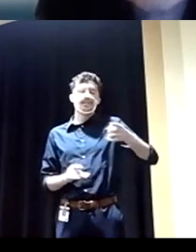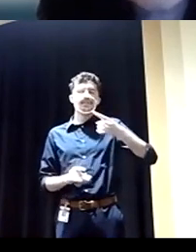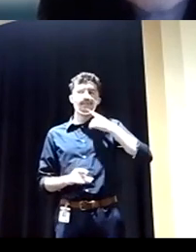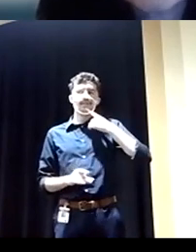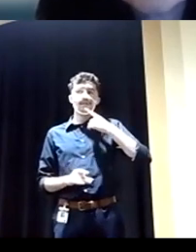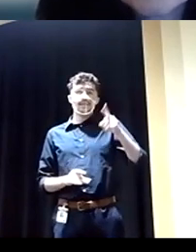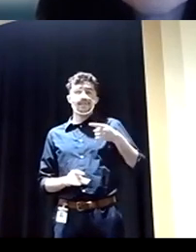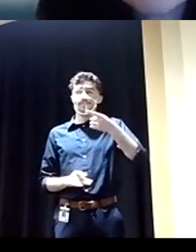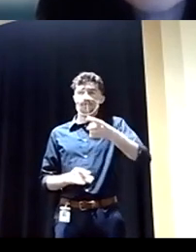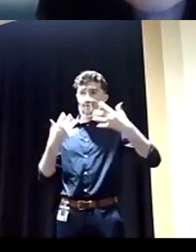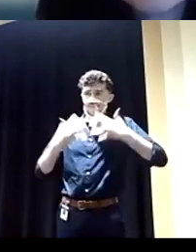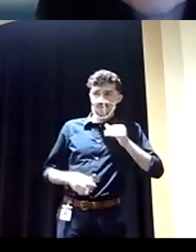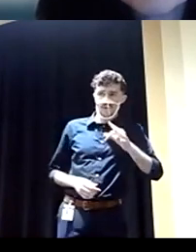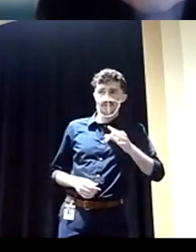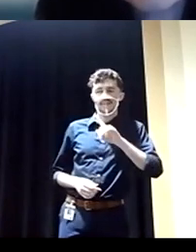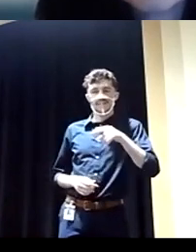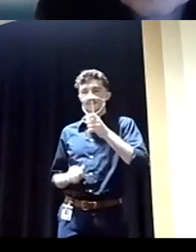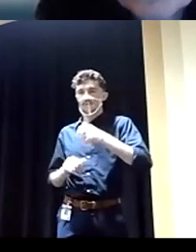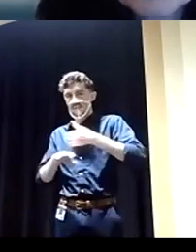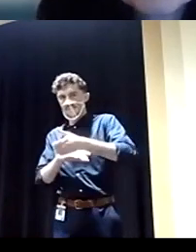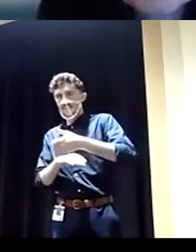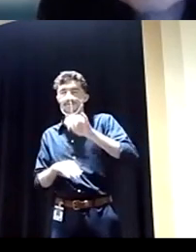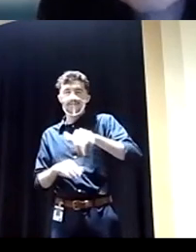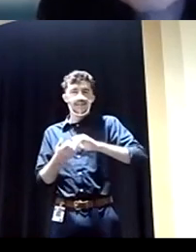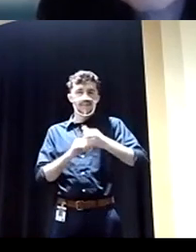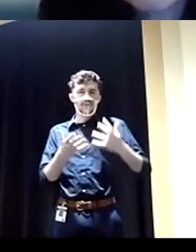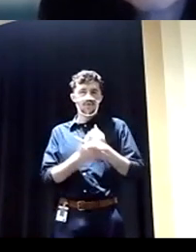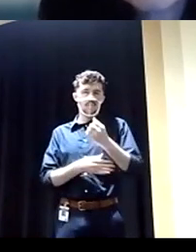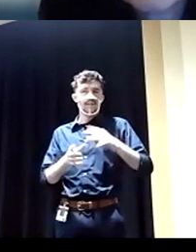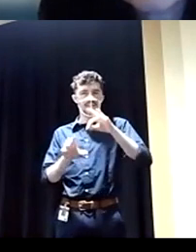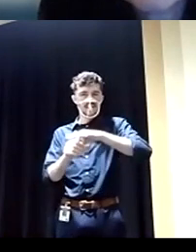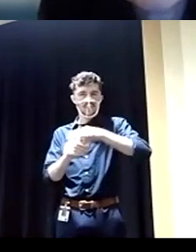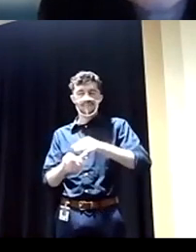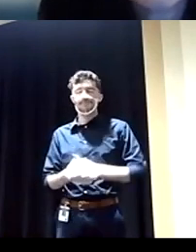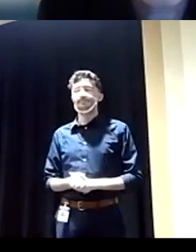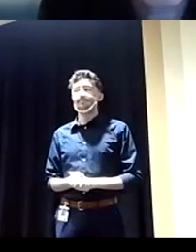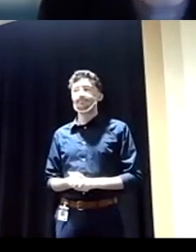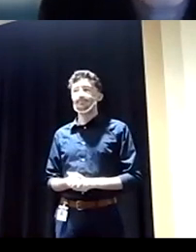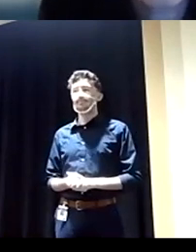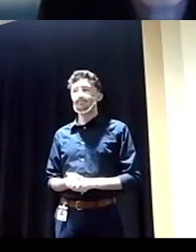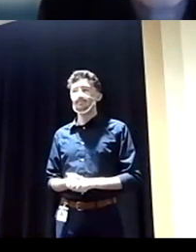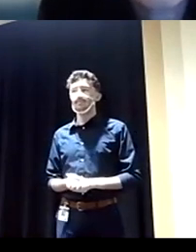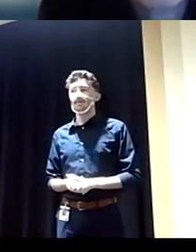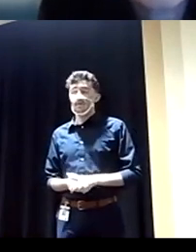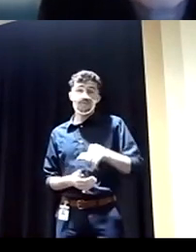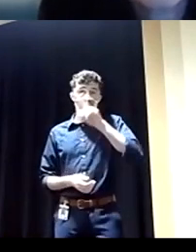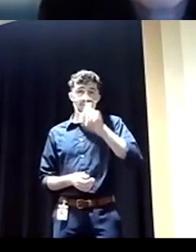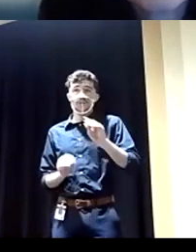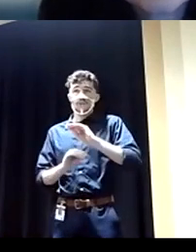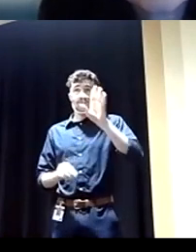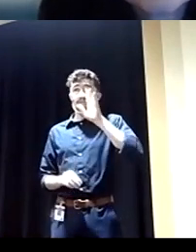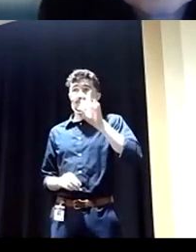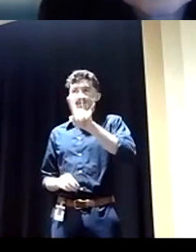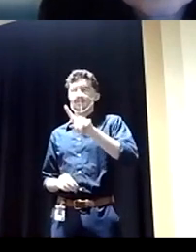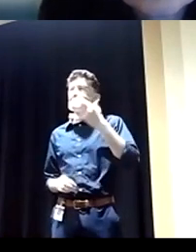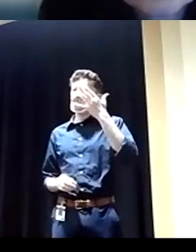be afraid of and who does who's to blame for it and that's how you win elections. So the question that nobody asks is